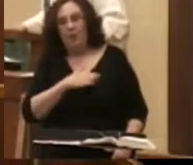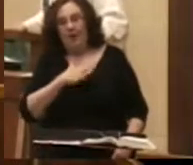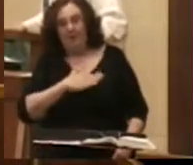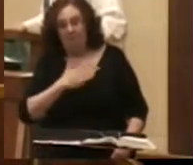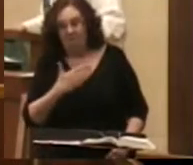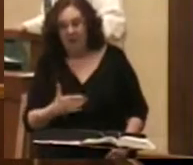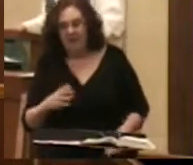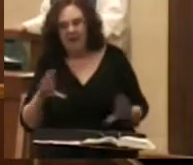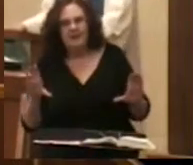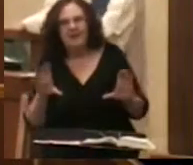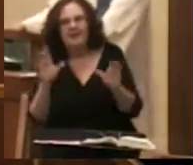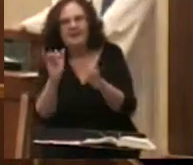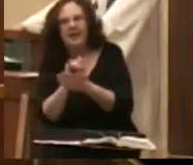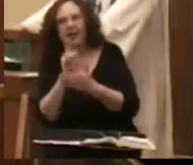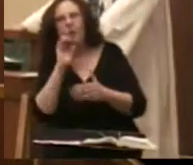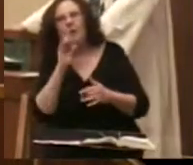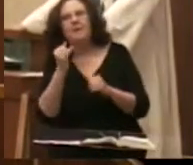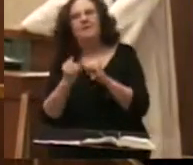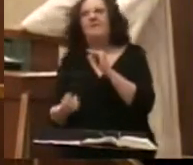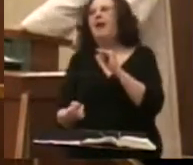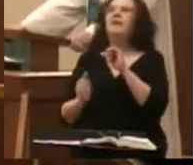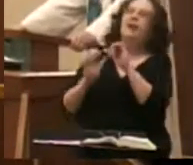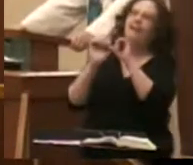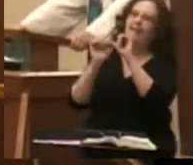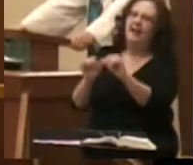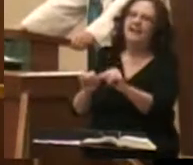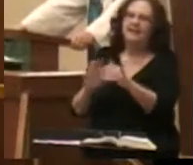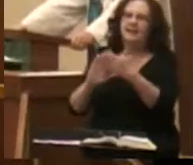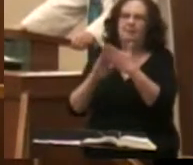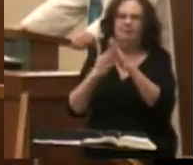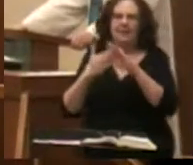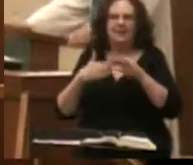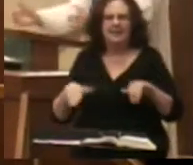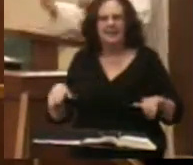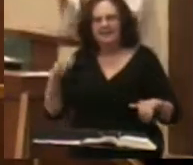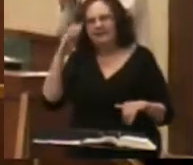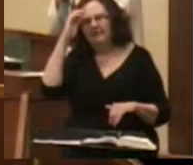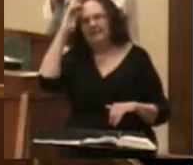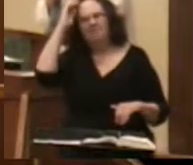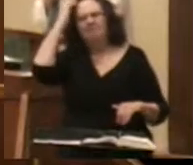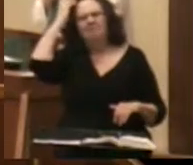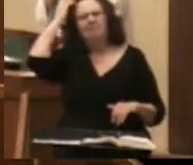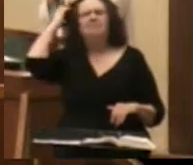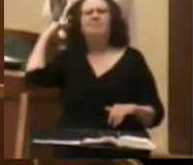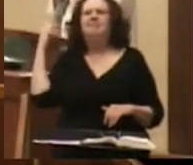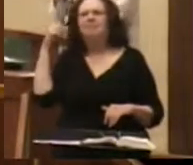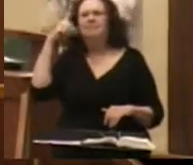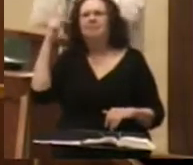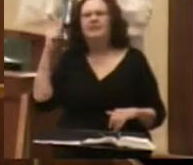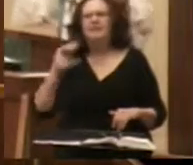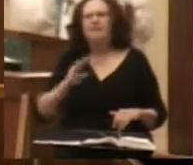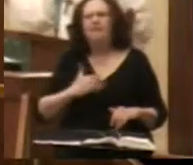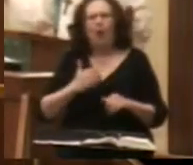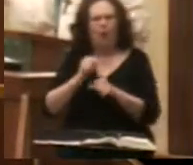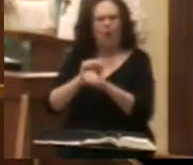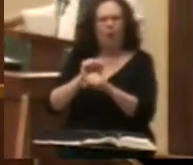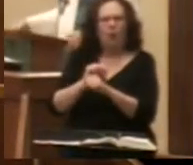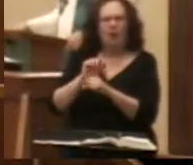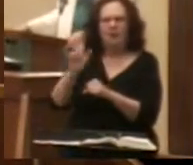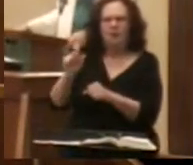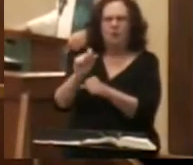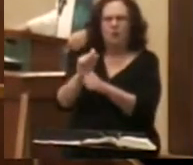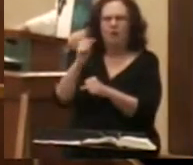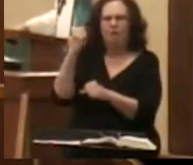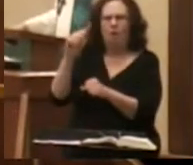does there will be final lasting peace not on account of our work though we must work for this